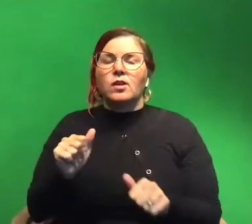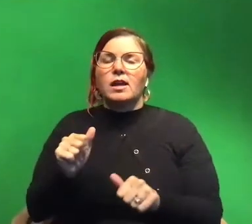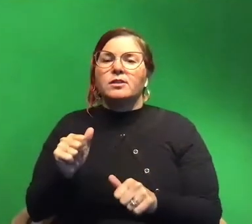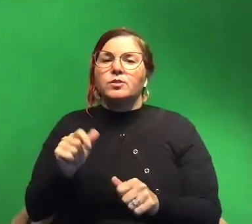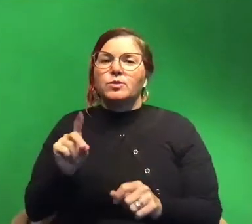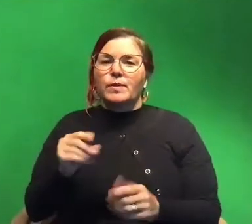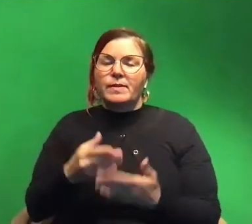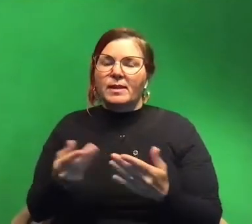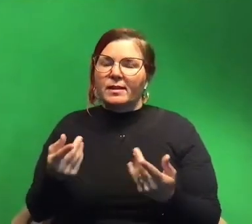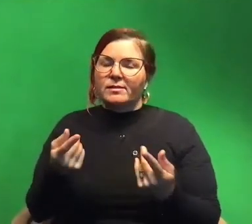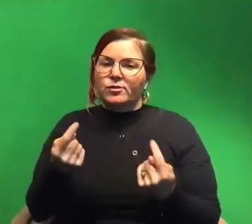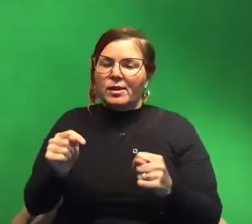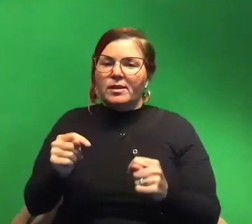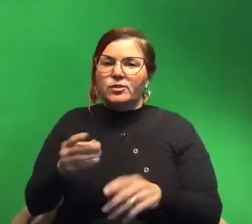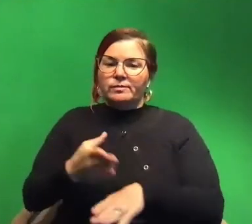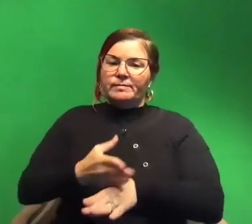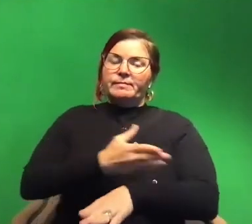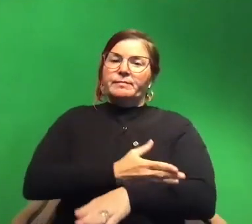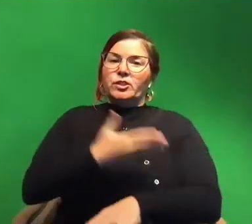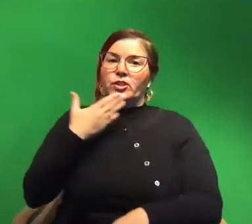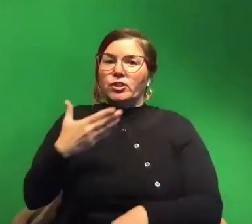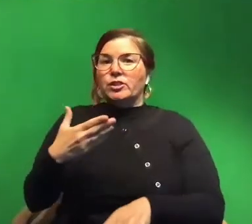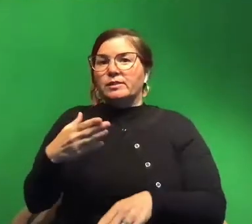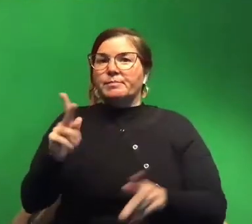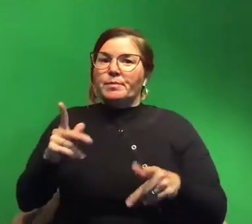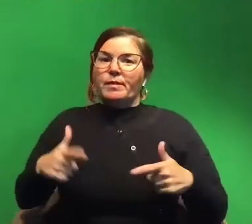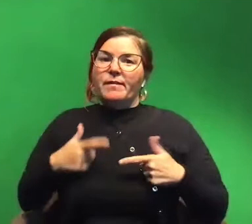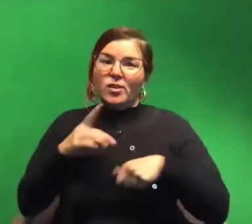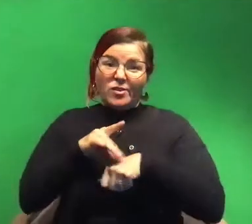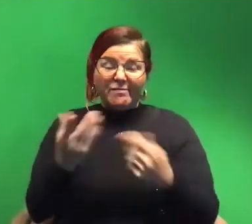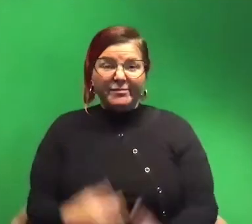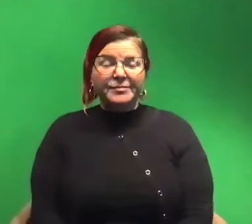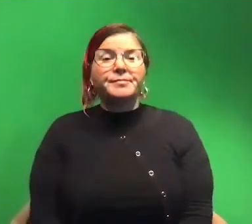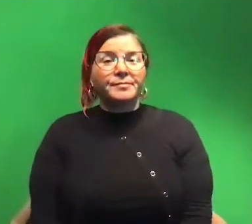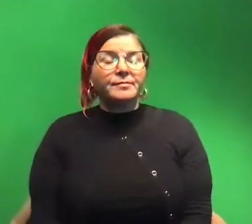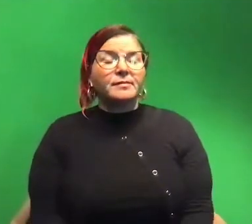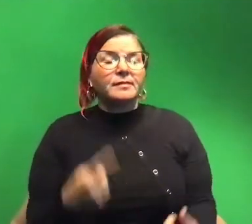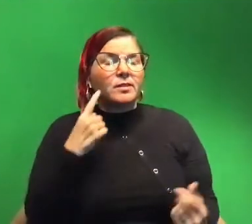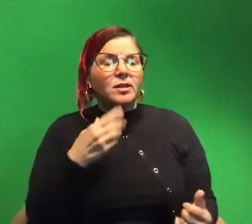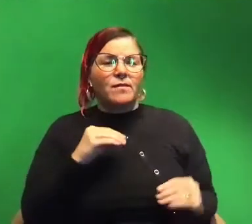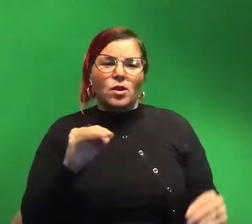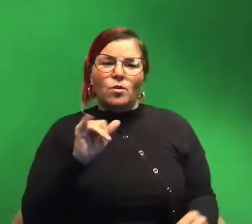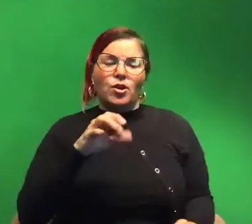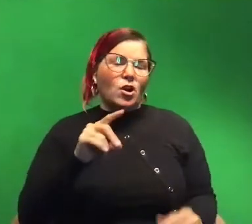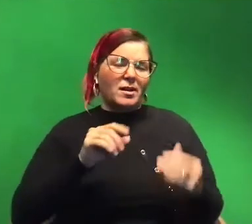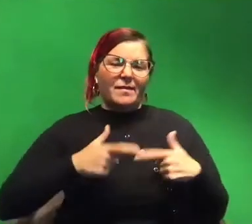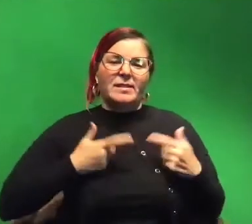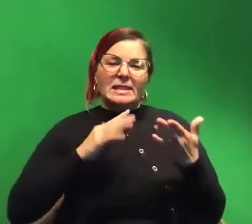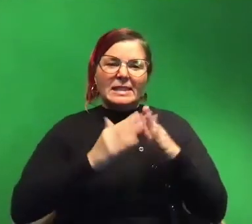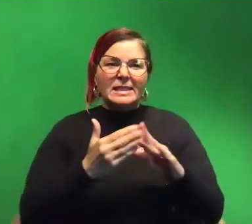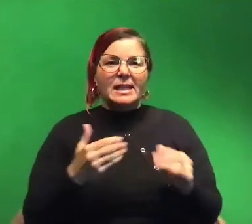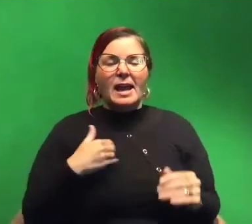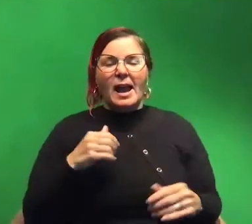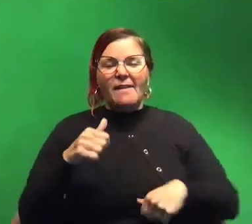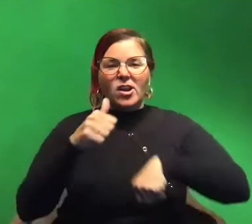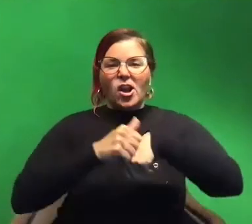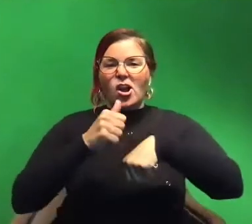we should do to be good earthlings. Sounds good um I have no yard whatsoever I'm in the city I've got a slab of concrete